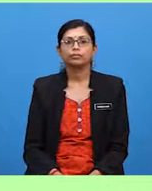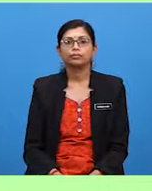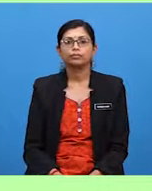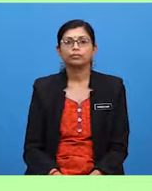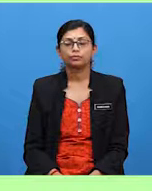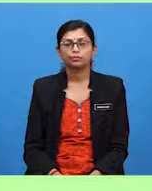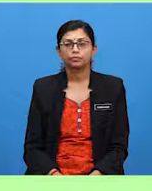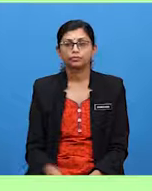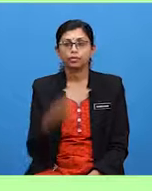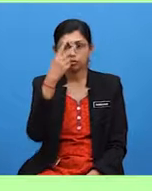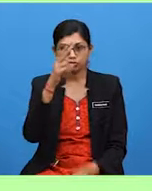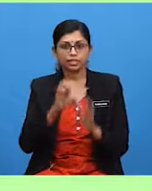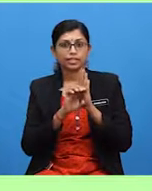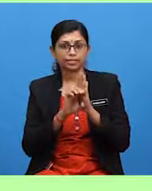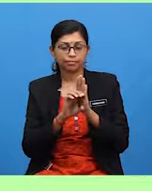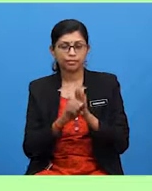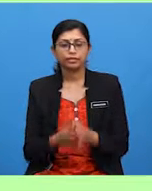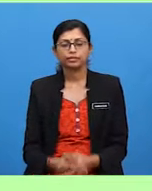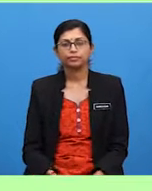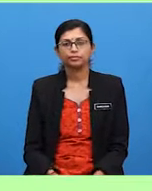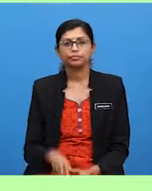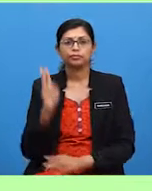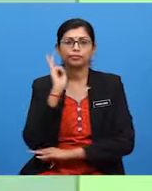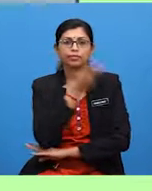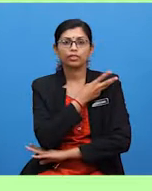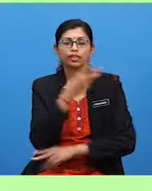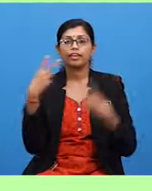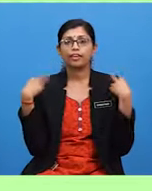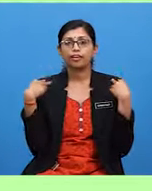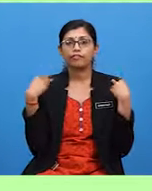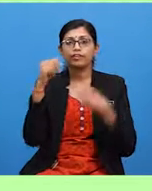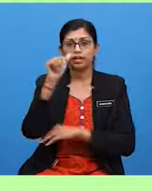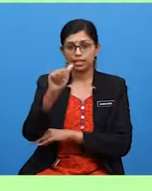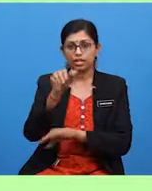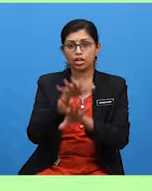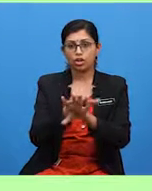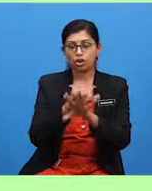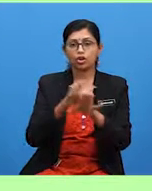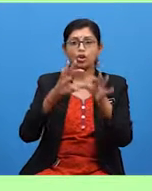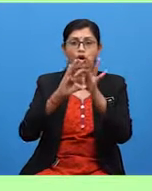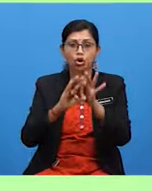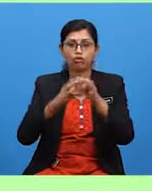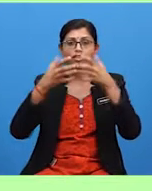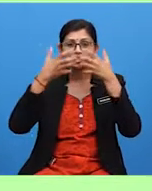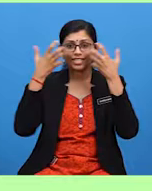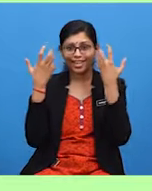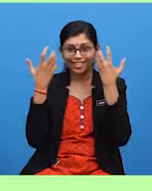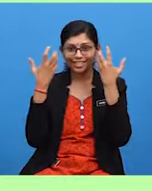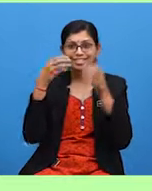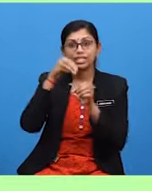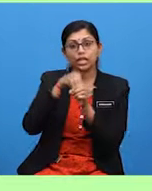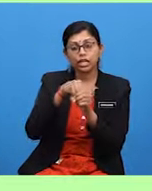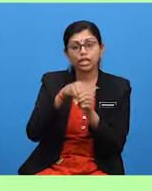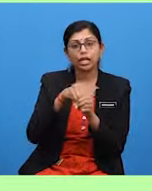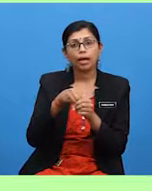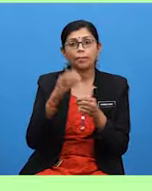we have a lot of tigers in Malaysia. You can also use, we have quite a